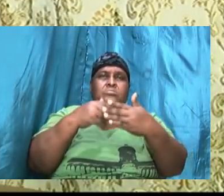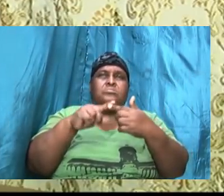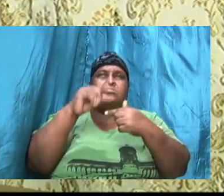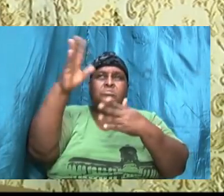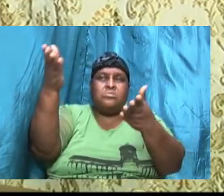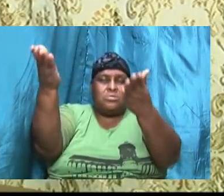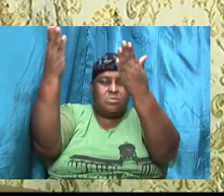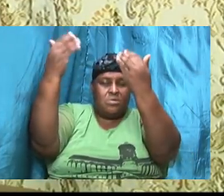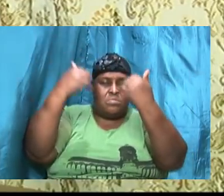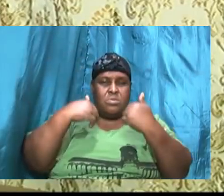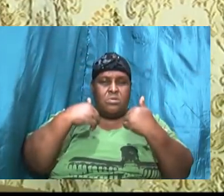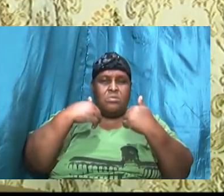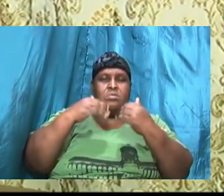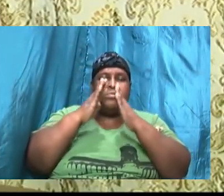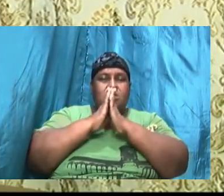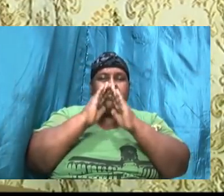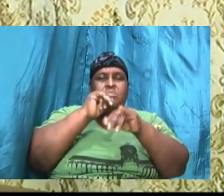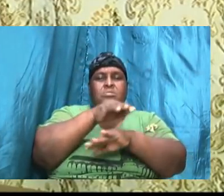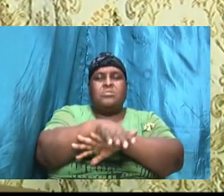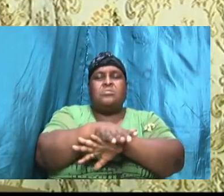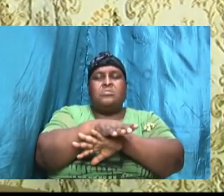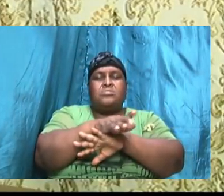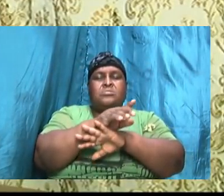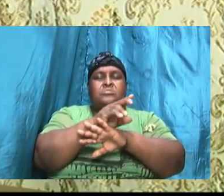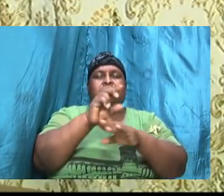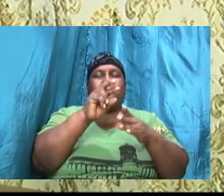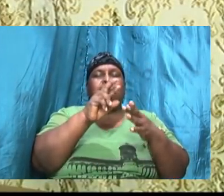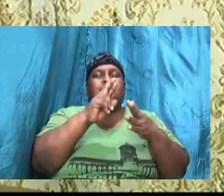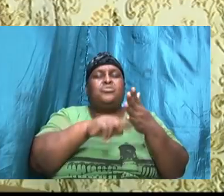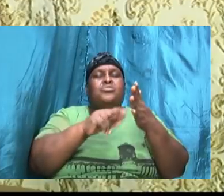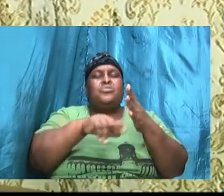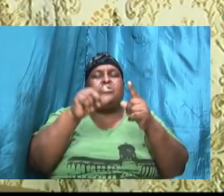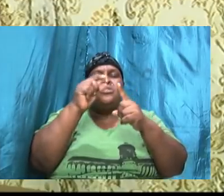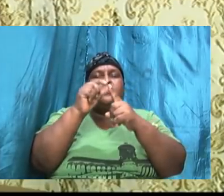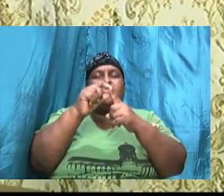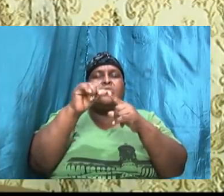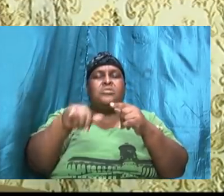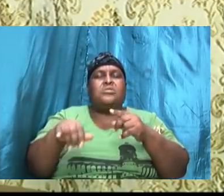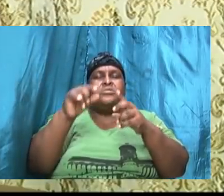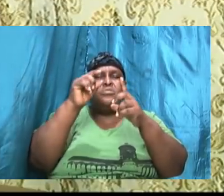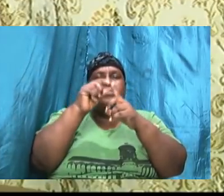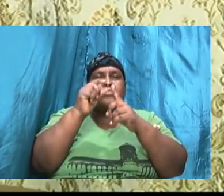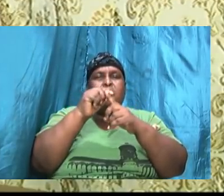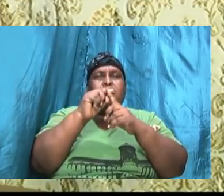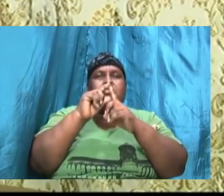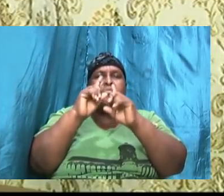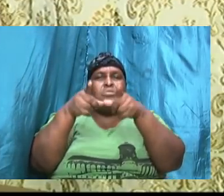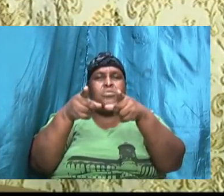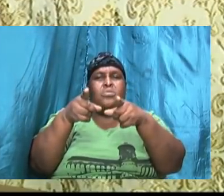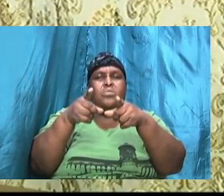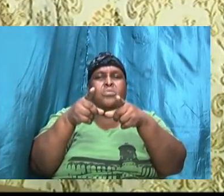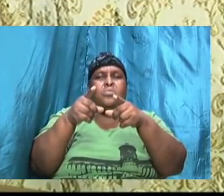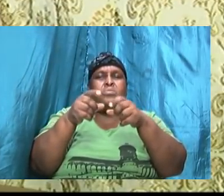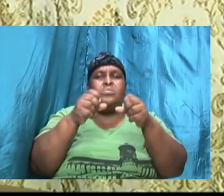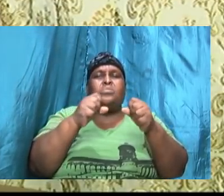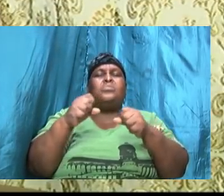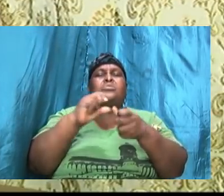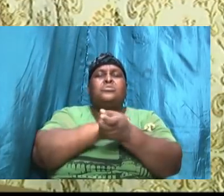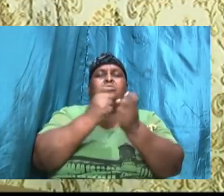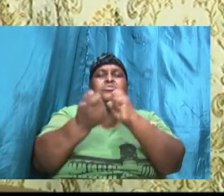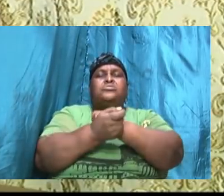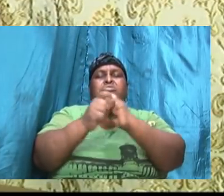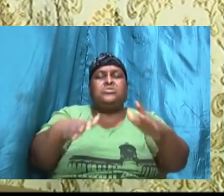We pray tonight that as we get into the Word, that the Word as it goes forth will shape lives,